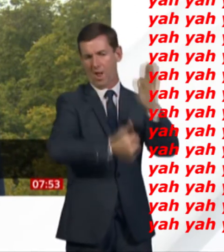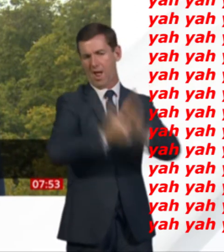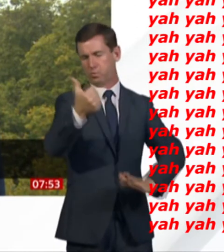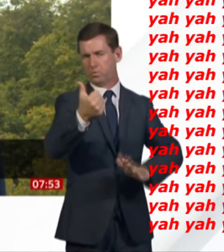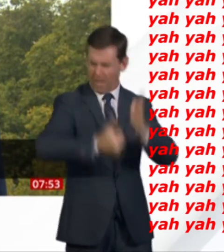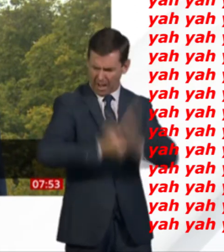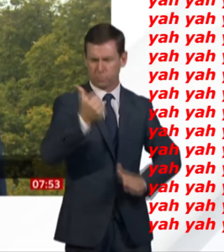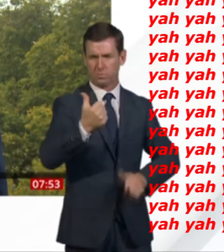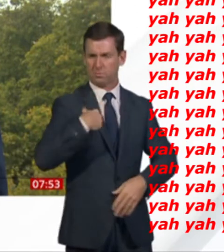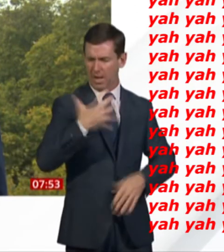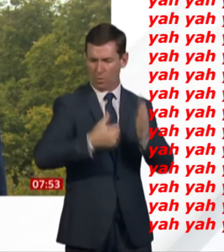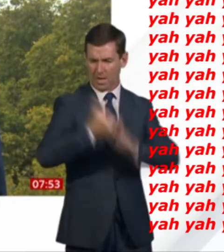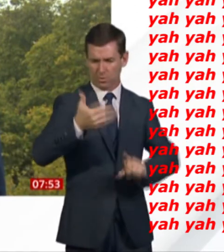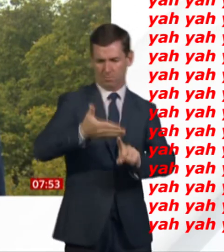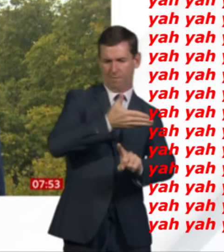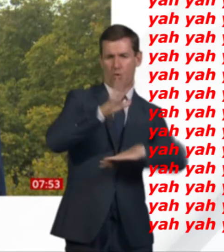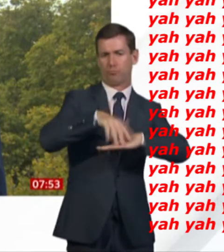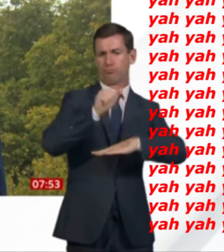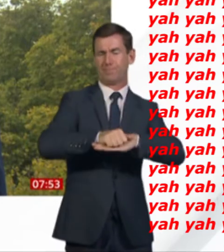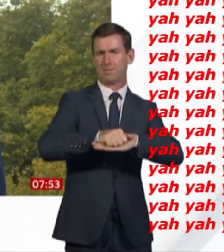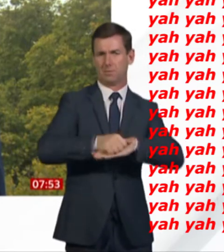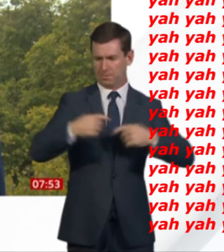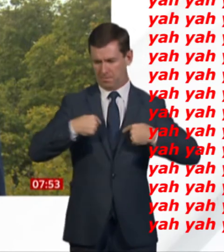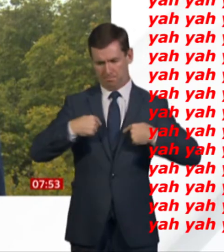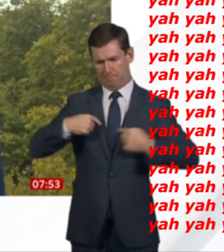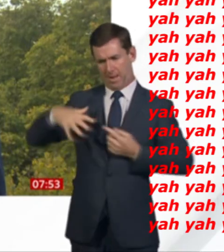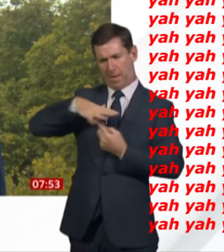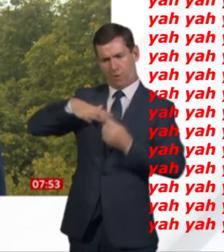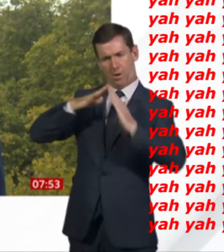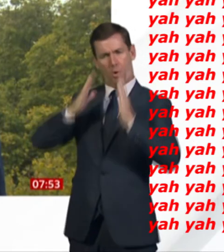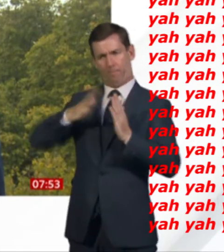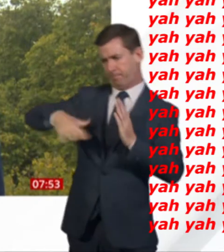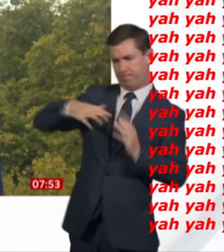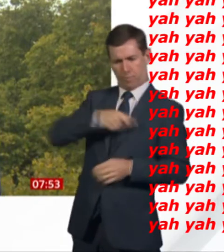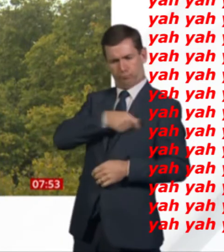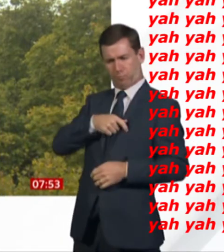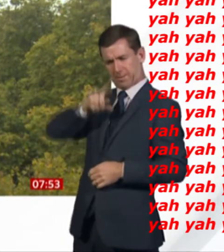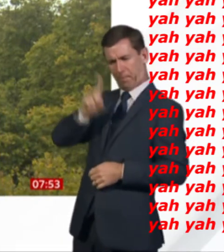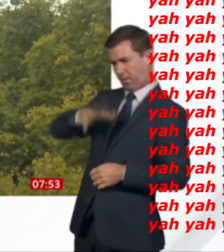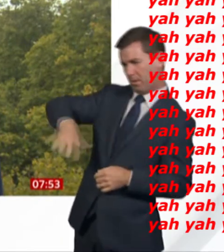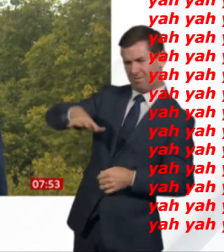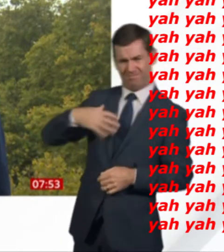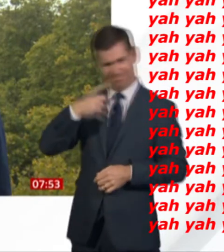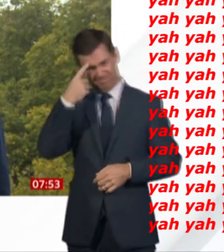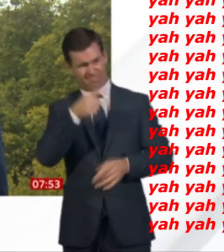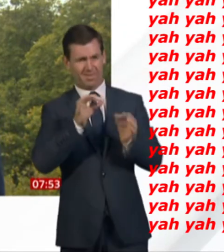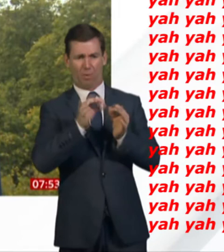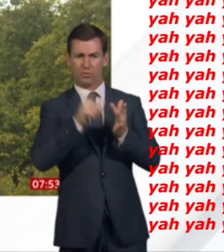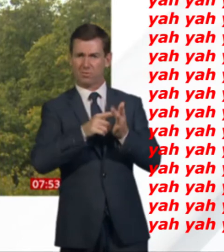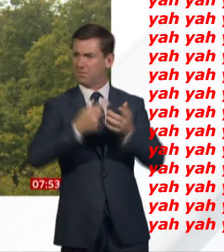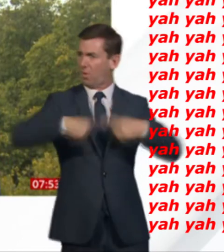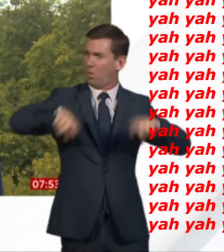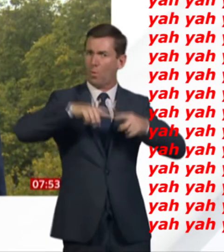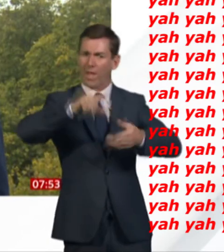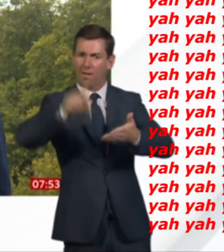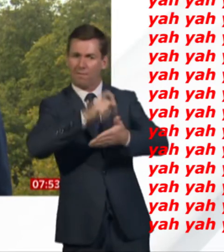Christmas. I think the people I represent and people of this country deserve better than an unelected Prime Minister squatting in